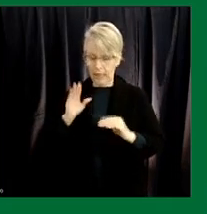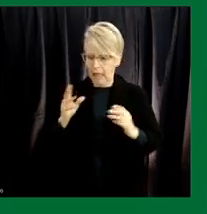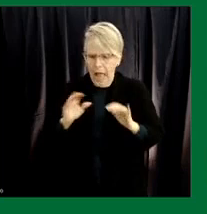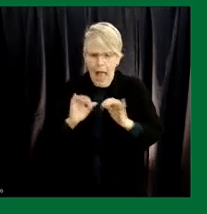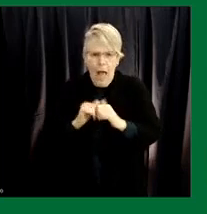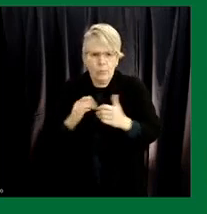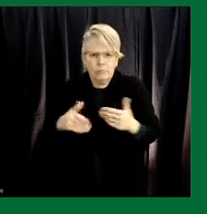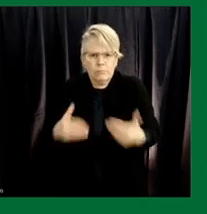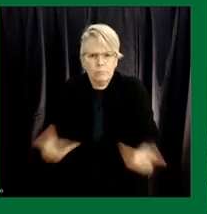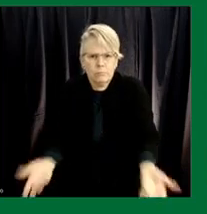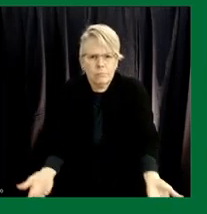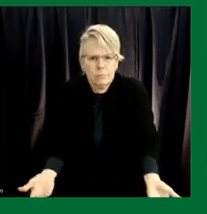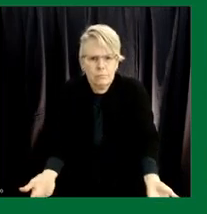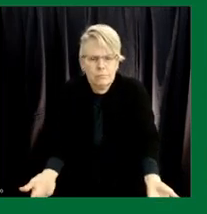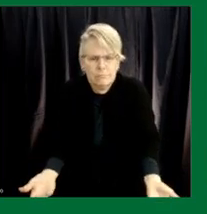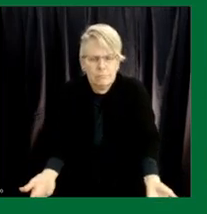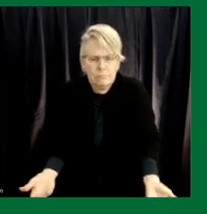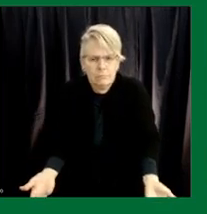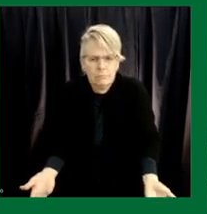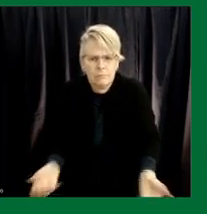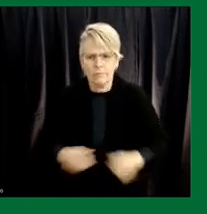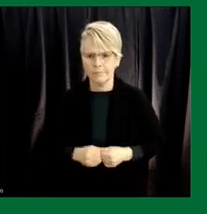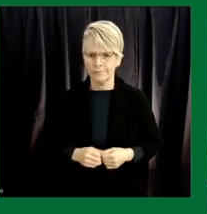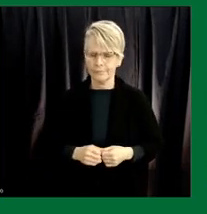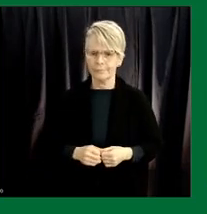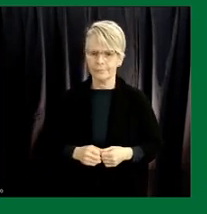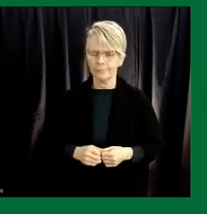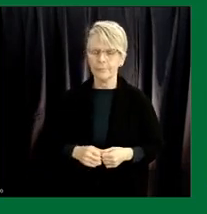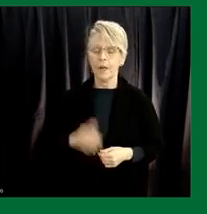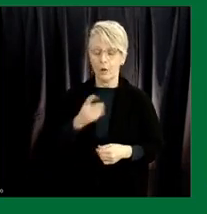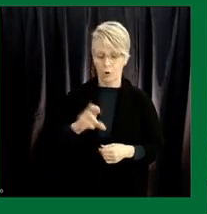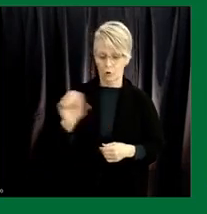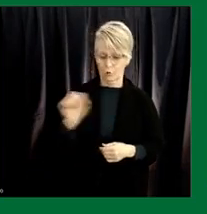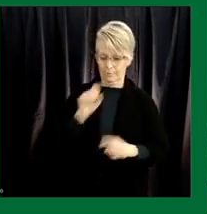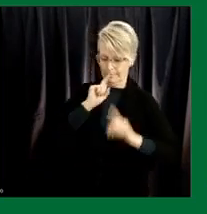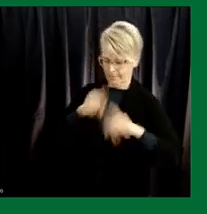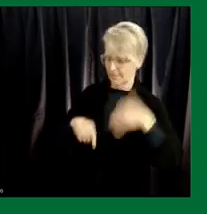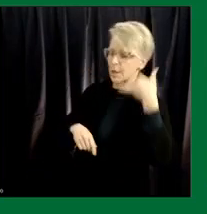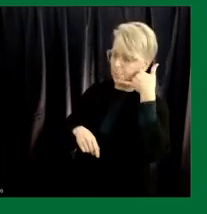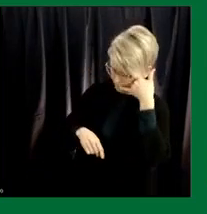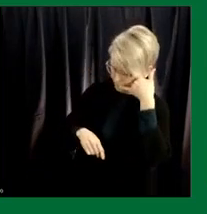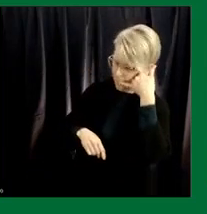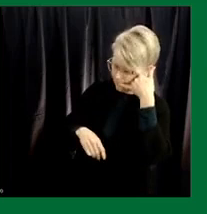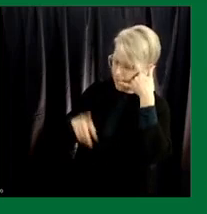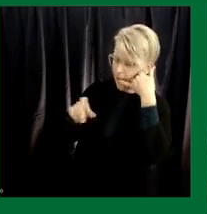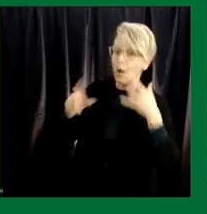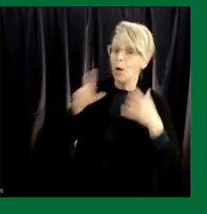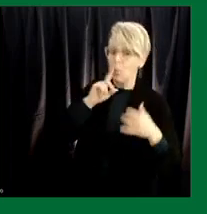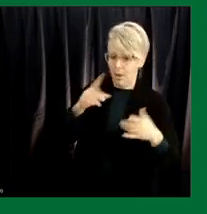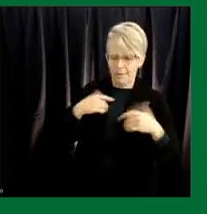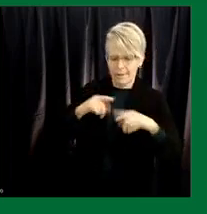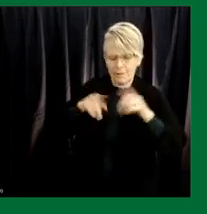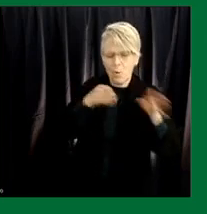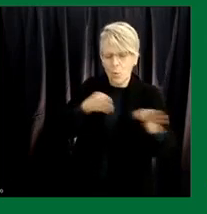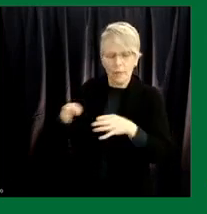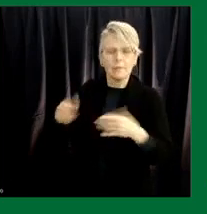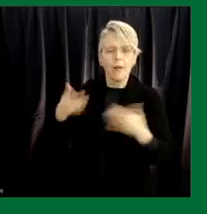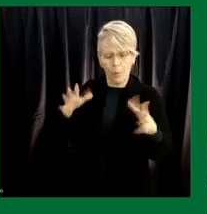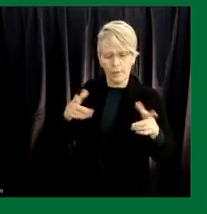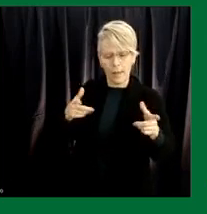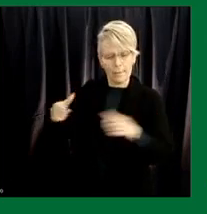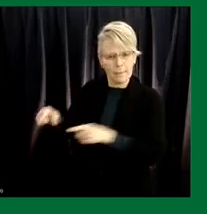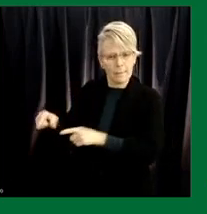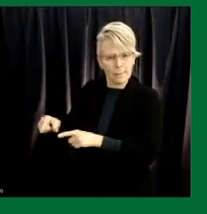there will be a variety of mechanisms and that is already happening as we speak as vaccine comes to ways